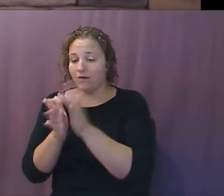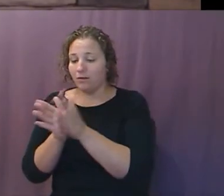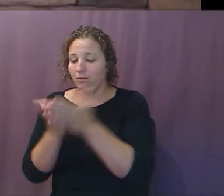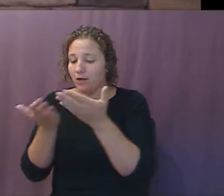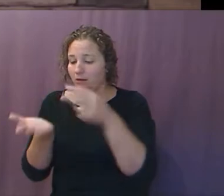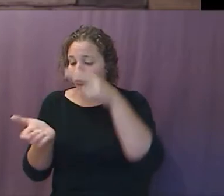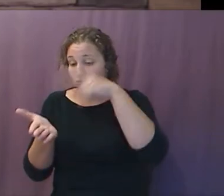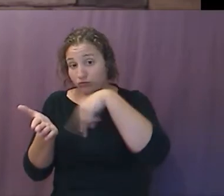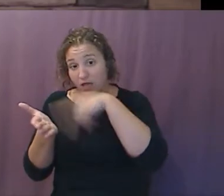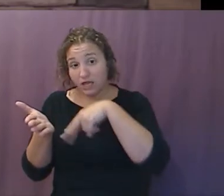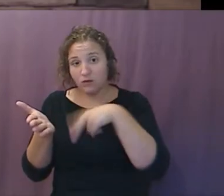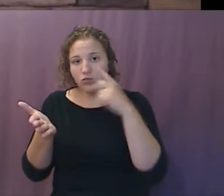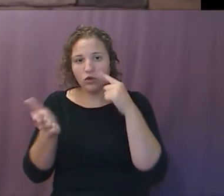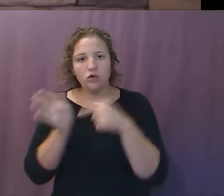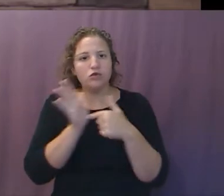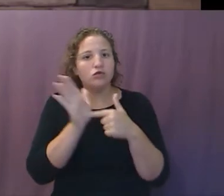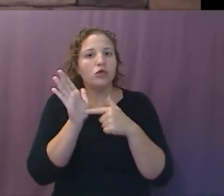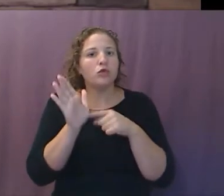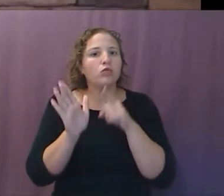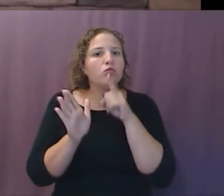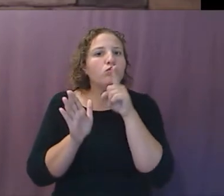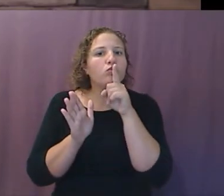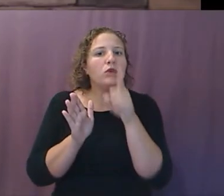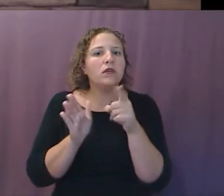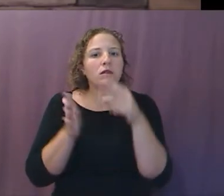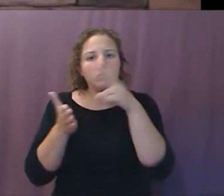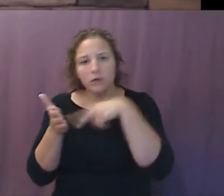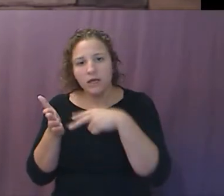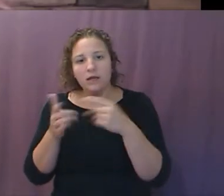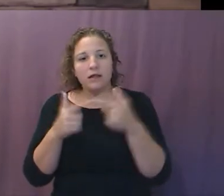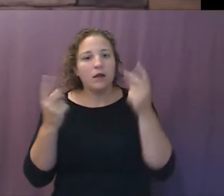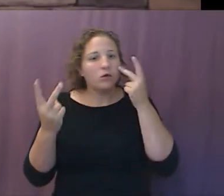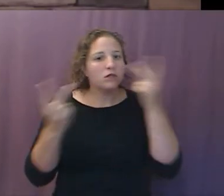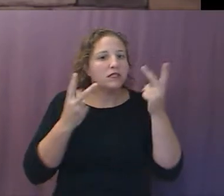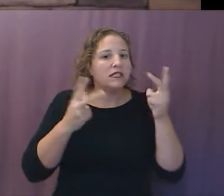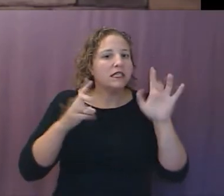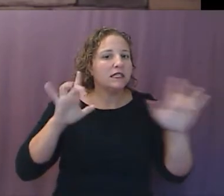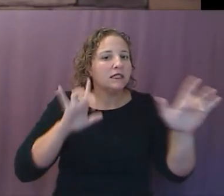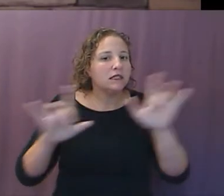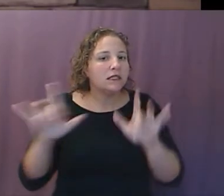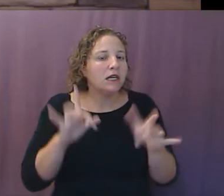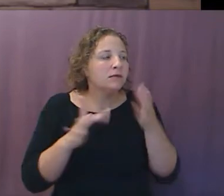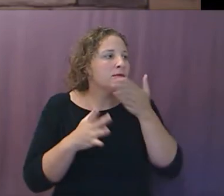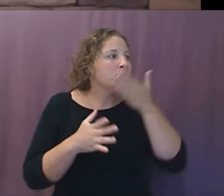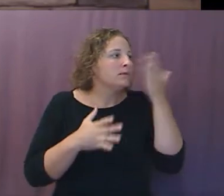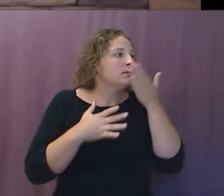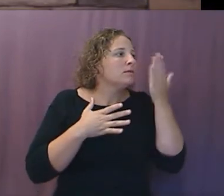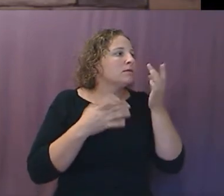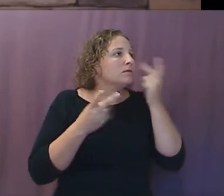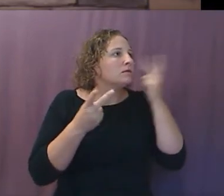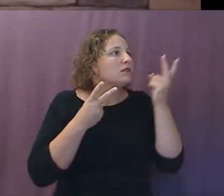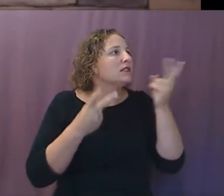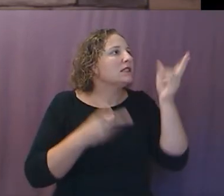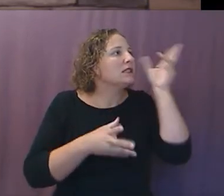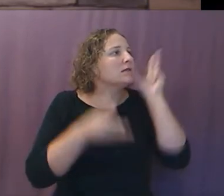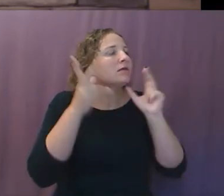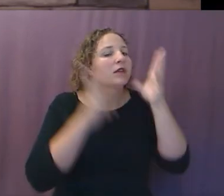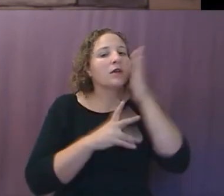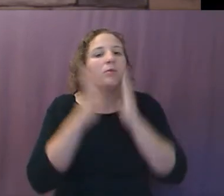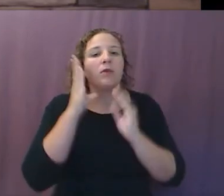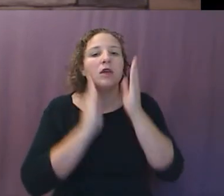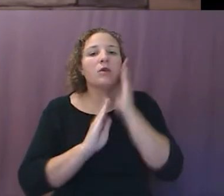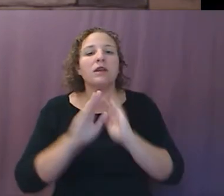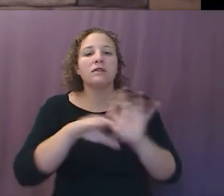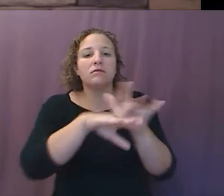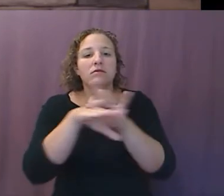length, height, width, color, sight, smell, sounds, touch. You're going to see the land, you're going to hear the land, you're going to touch it,